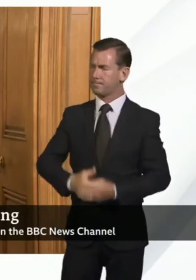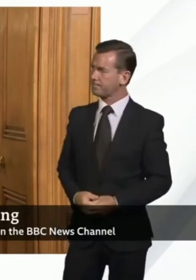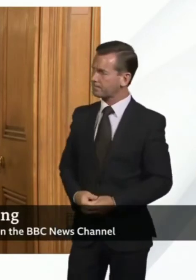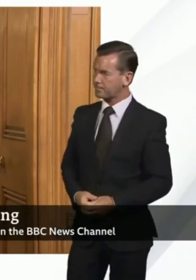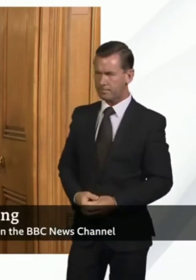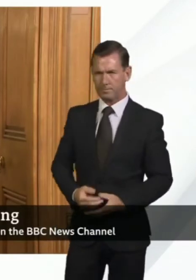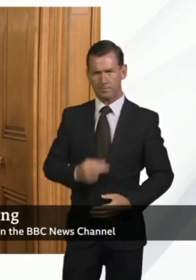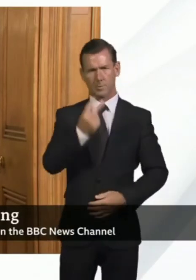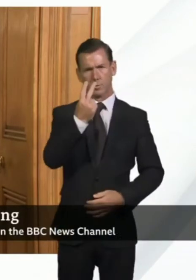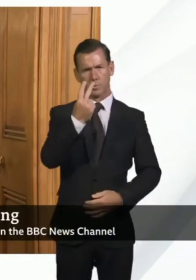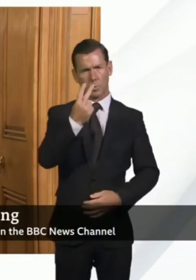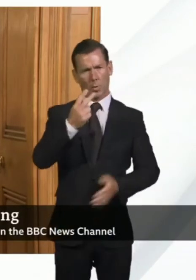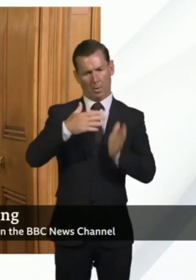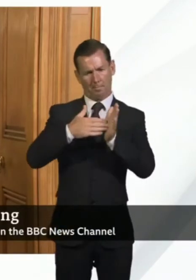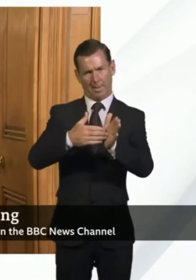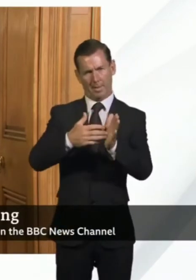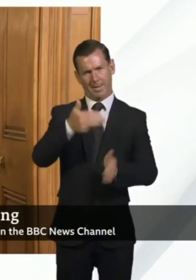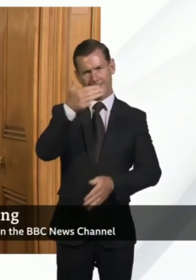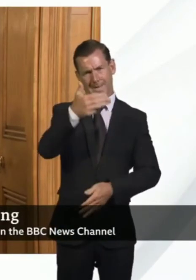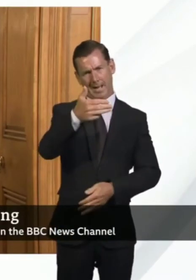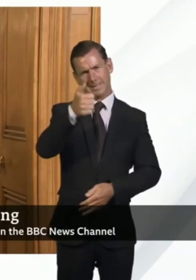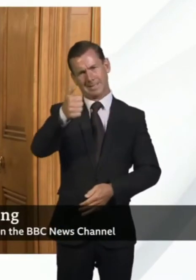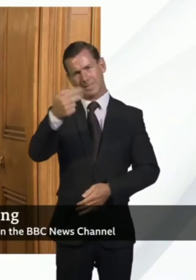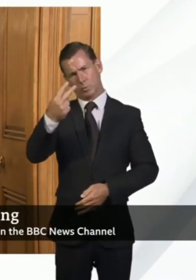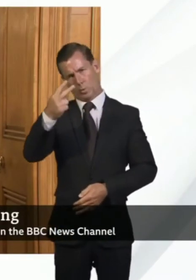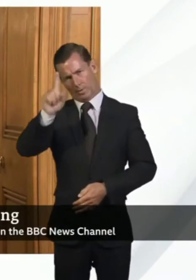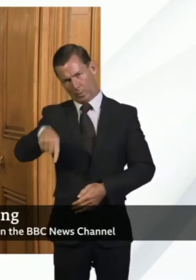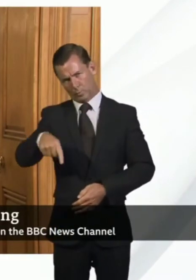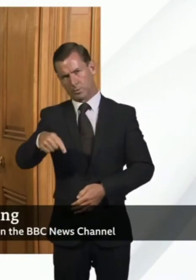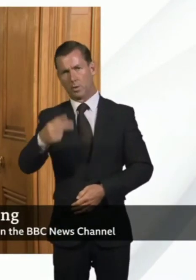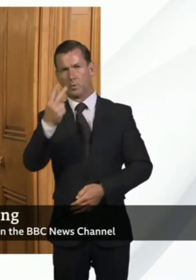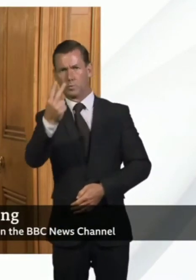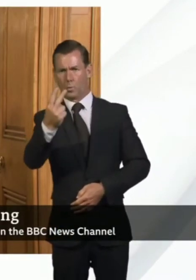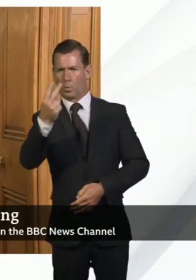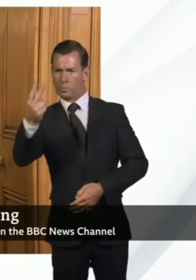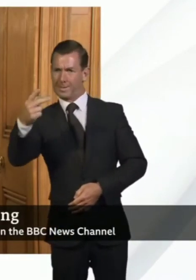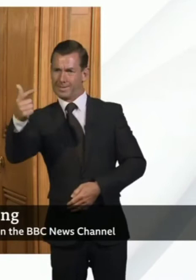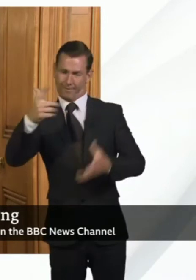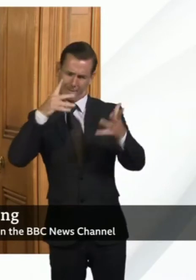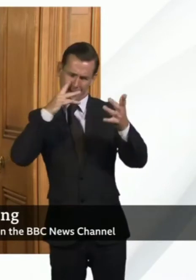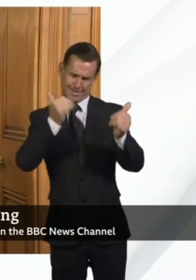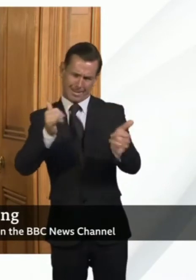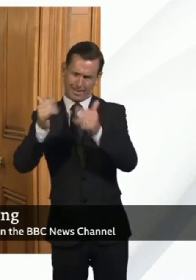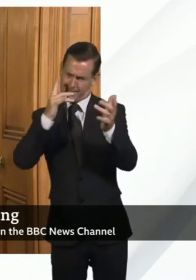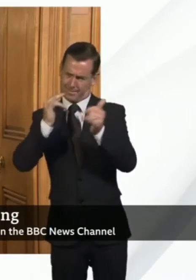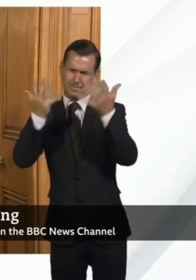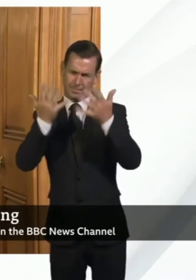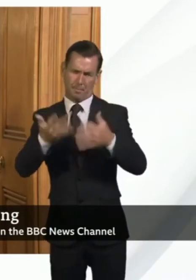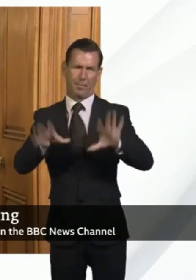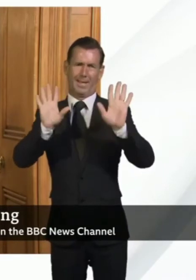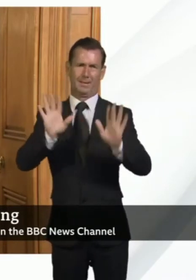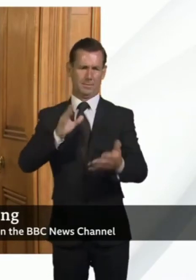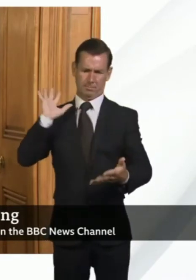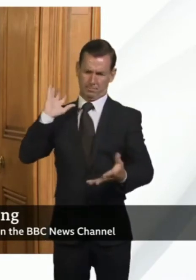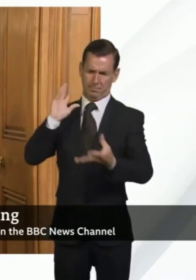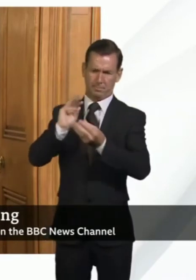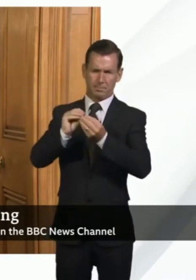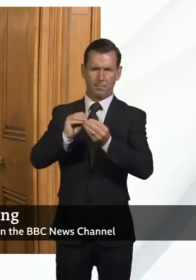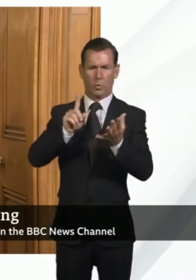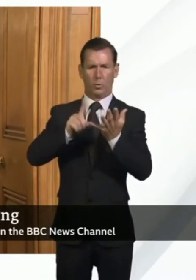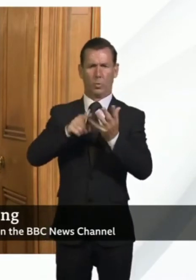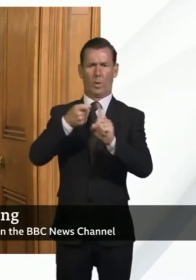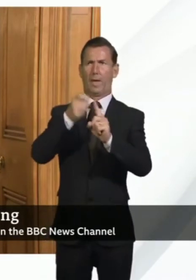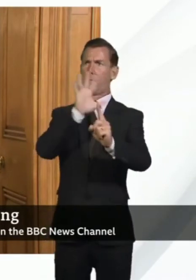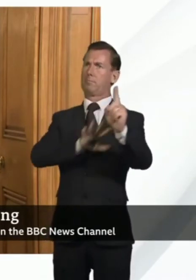,962,227 tests for coronavirus have now been carried out in the United